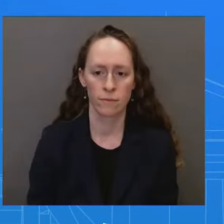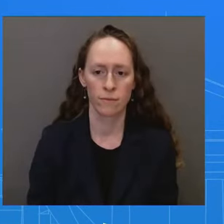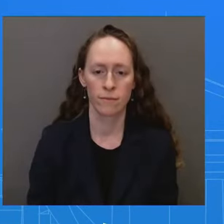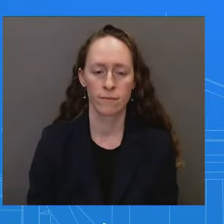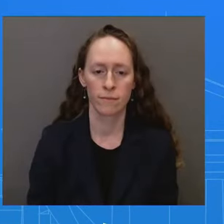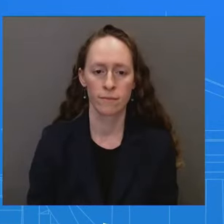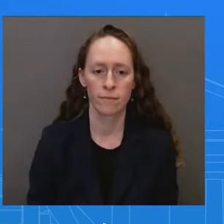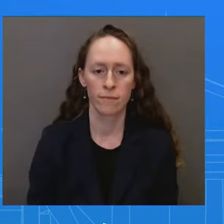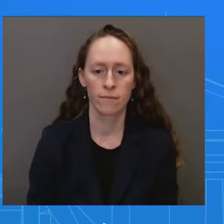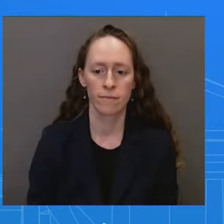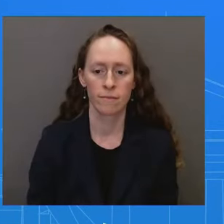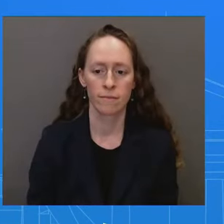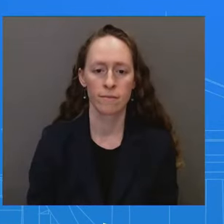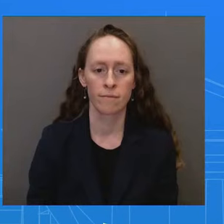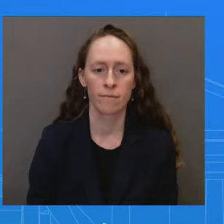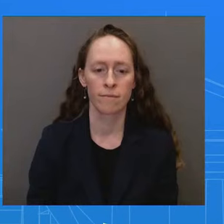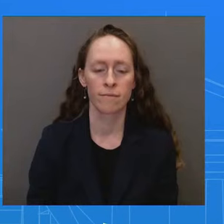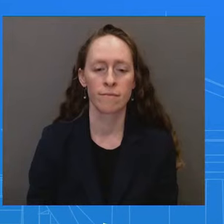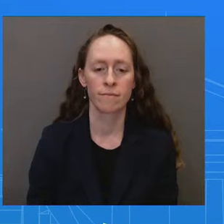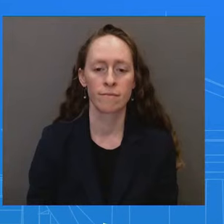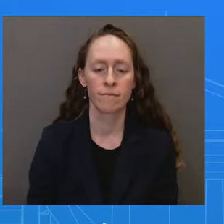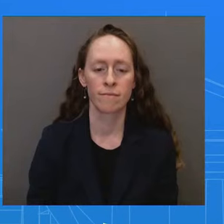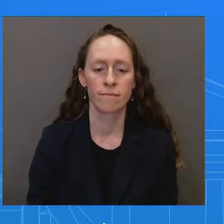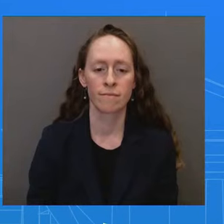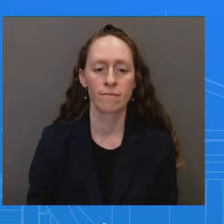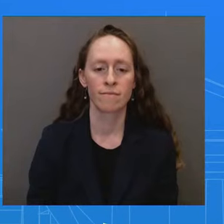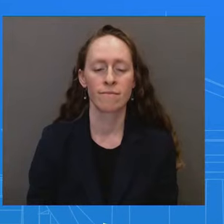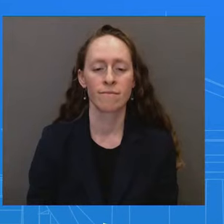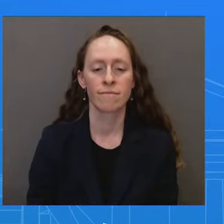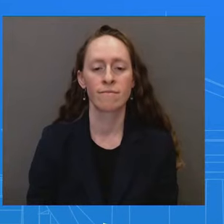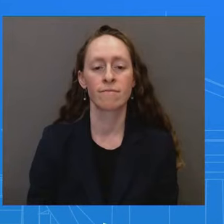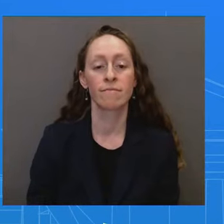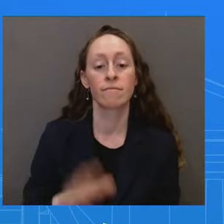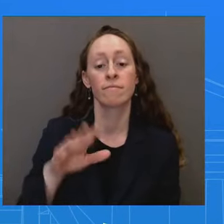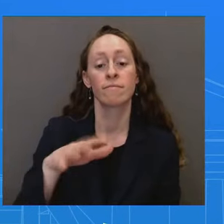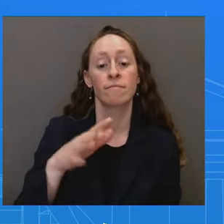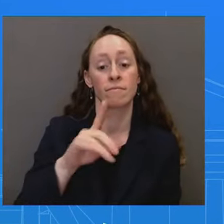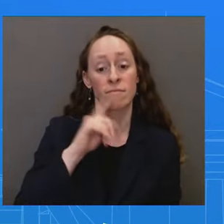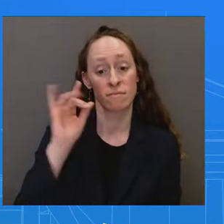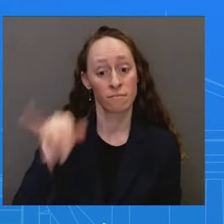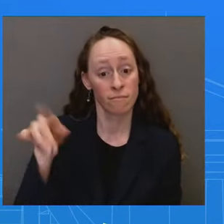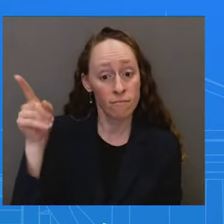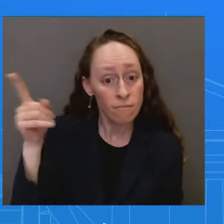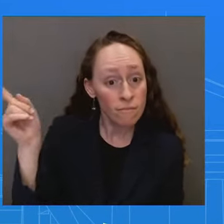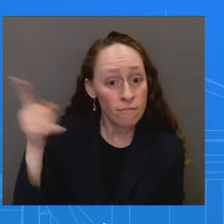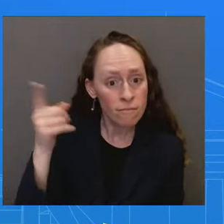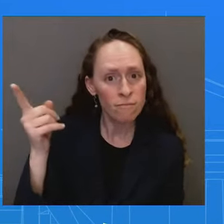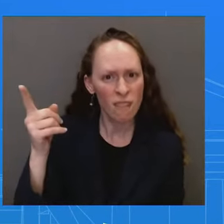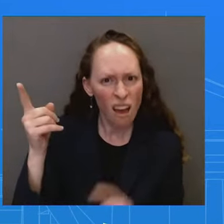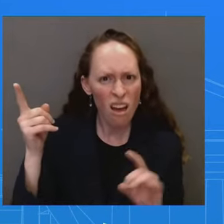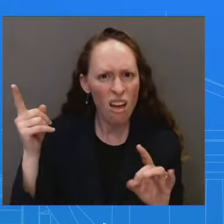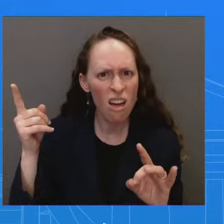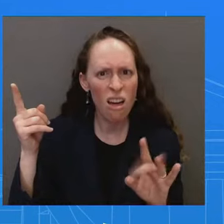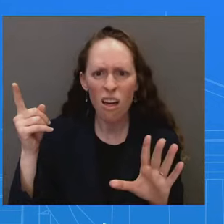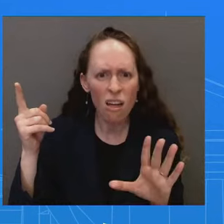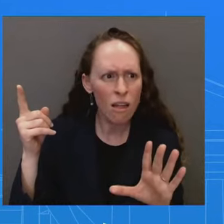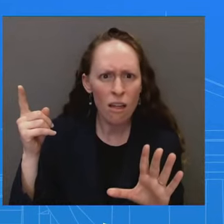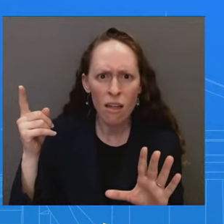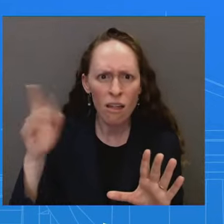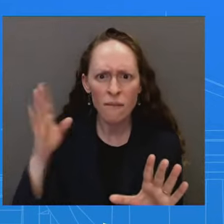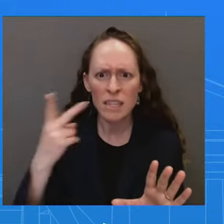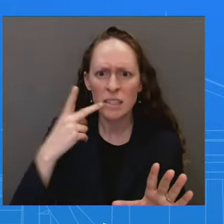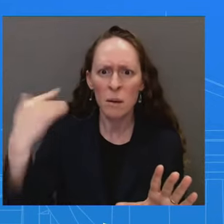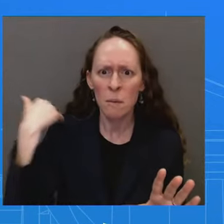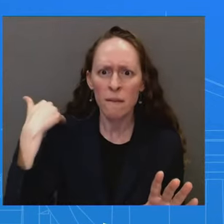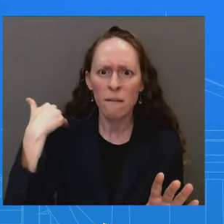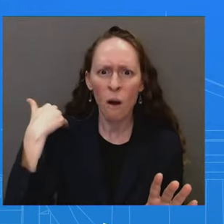deputies. That is not uncommon that a principal's committee meeting, for whatever reason, a principal may not be able